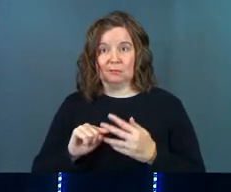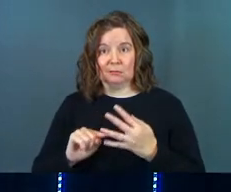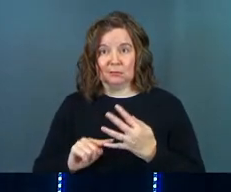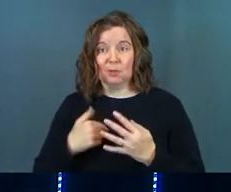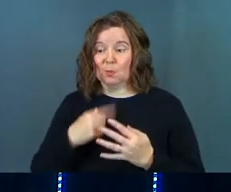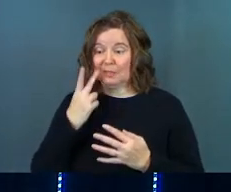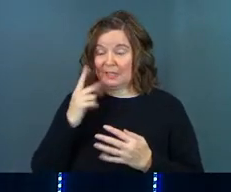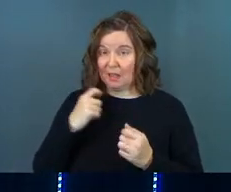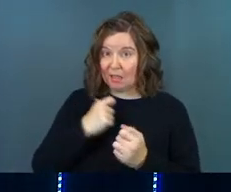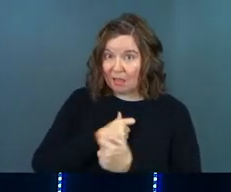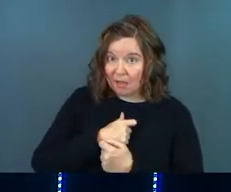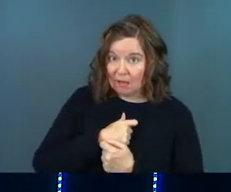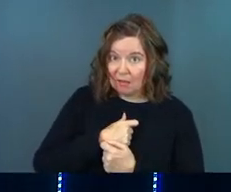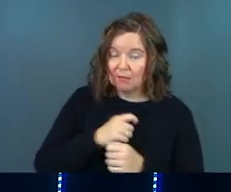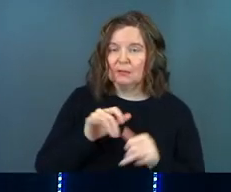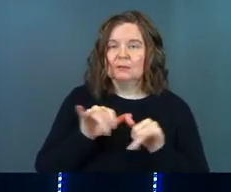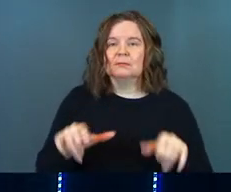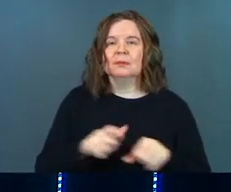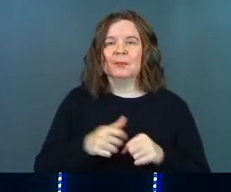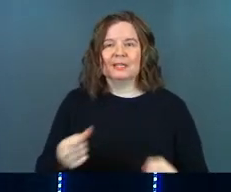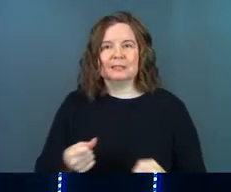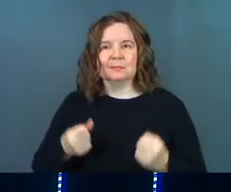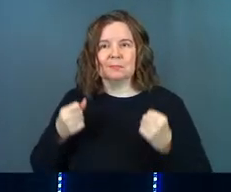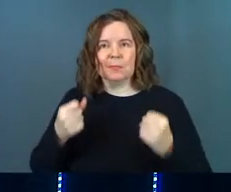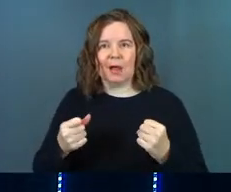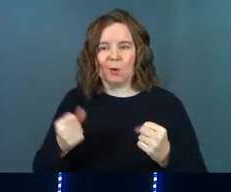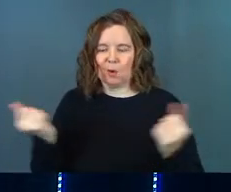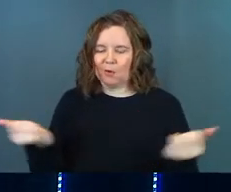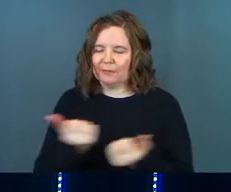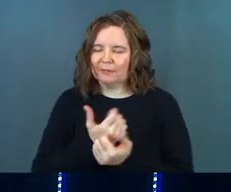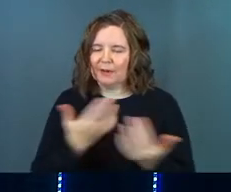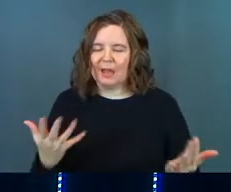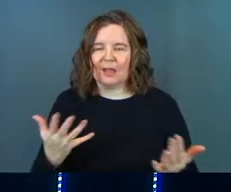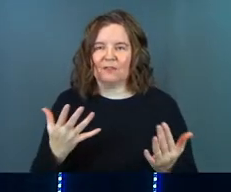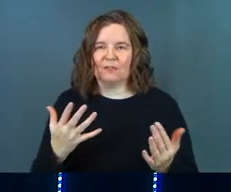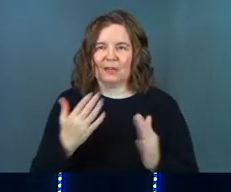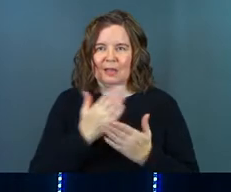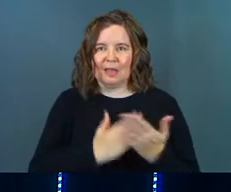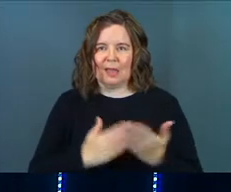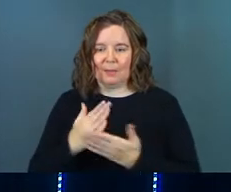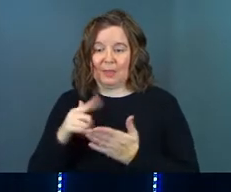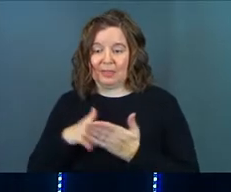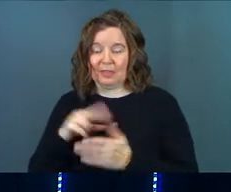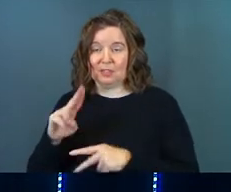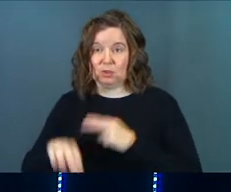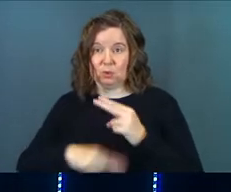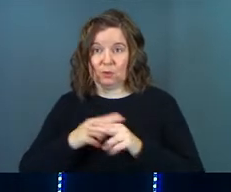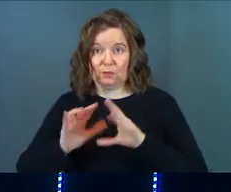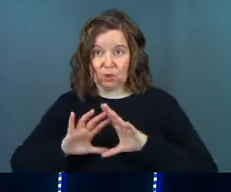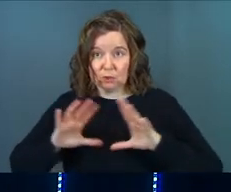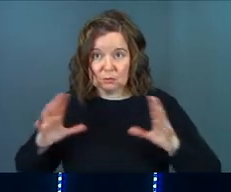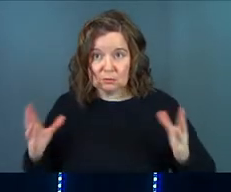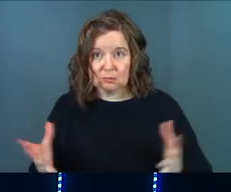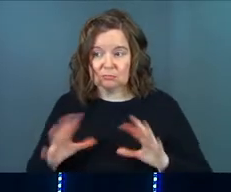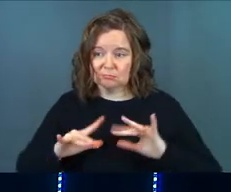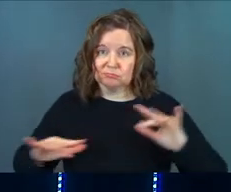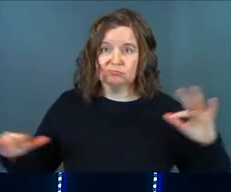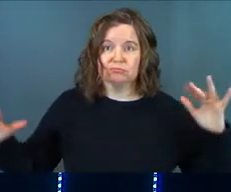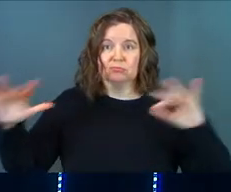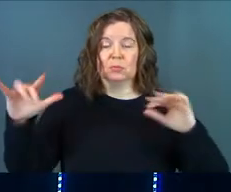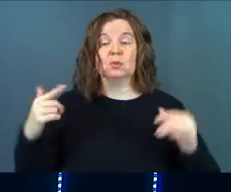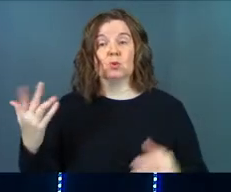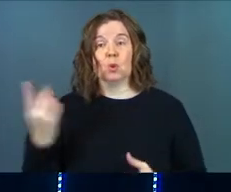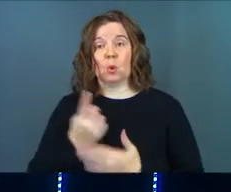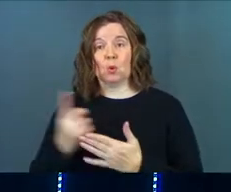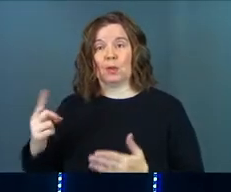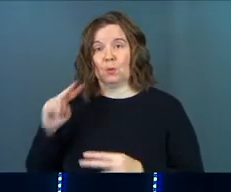only his love, but his power over every single aspect of this universe. And so last week,